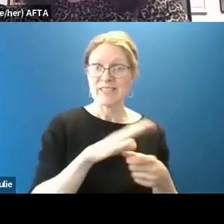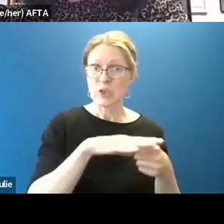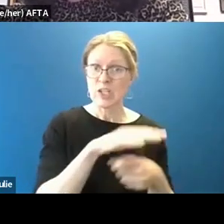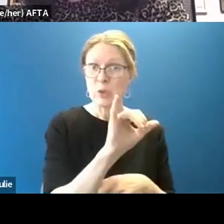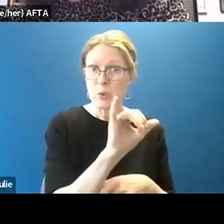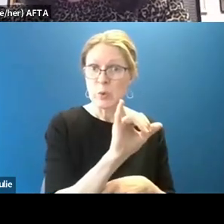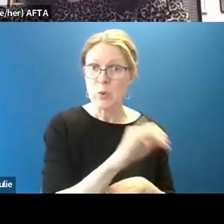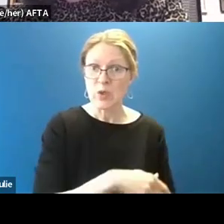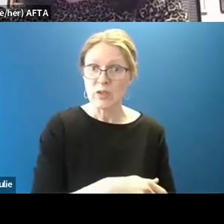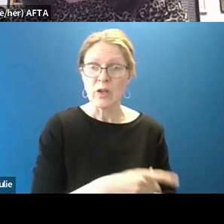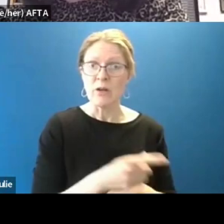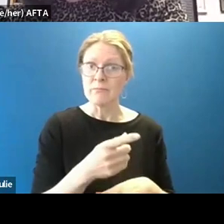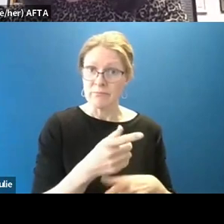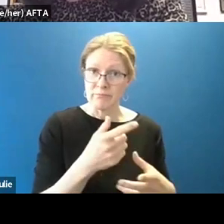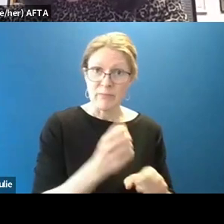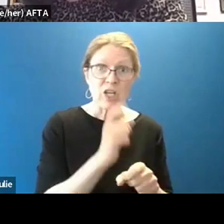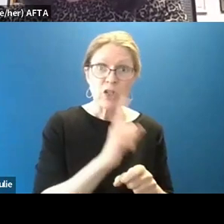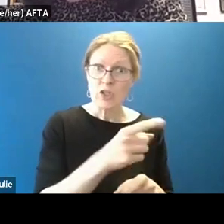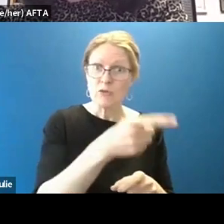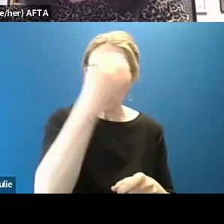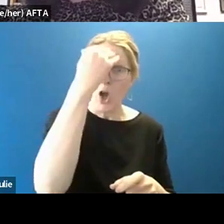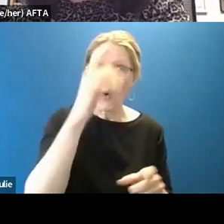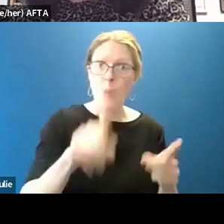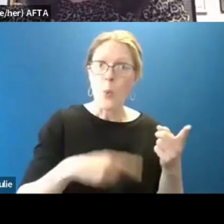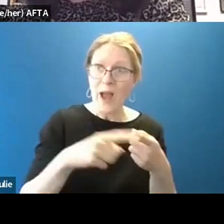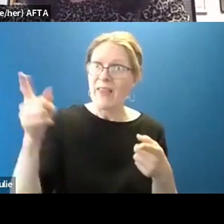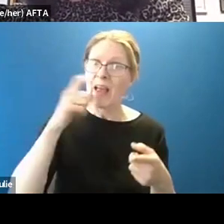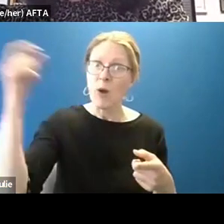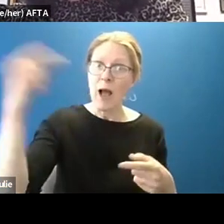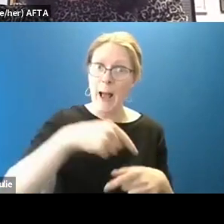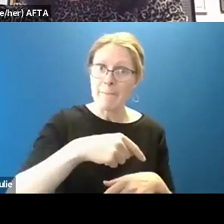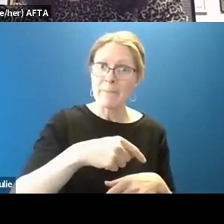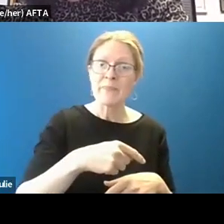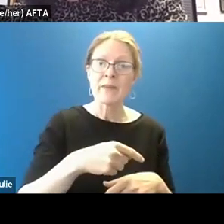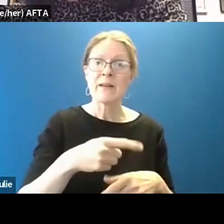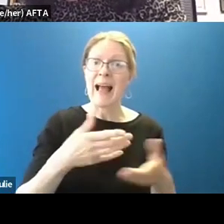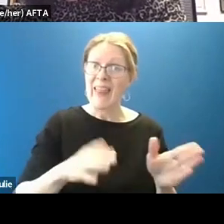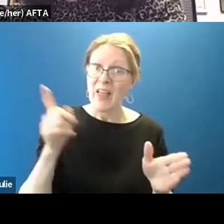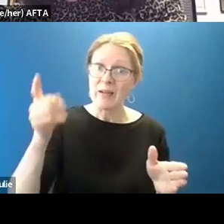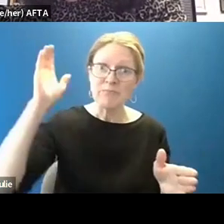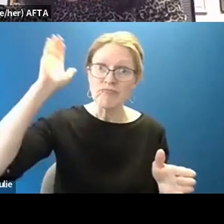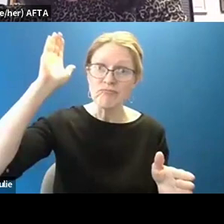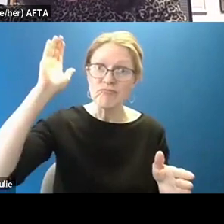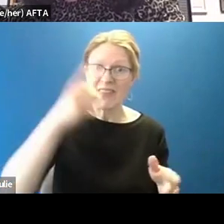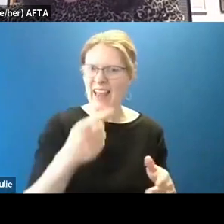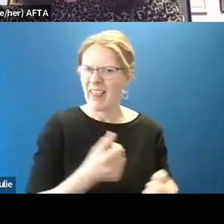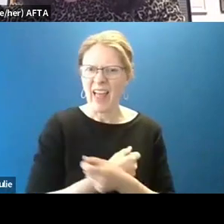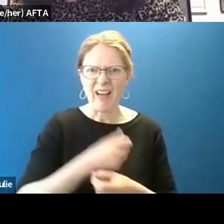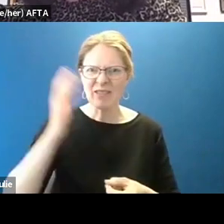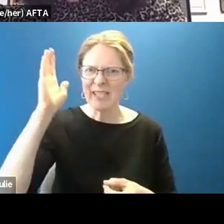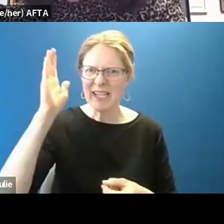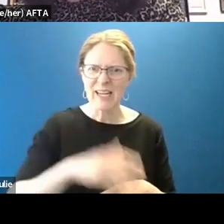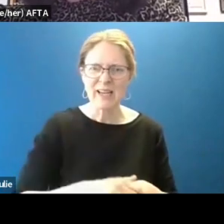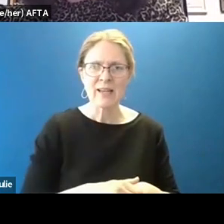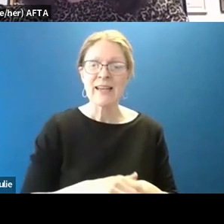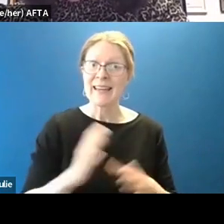You know, and and invite them to your events. Give them a platform to speak. They love that. Give them photo opportunities. Give them the